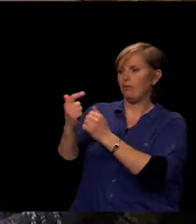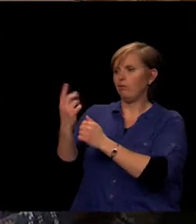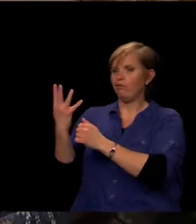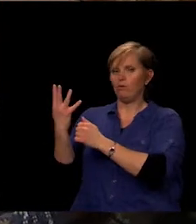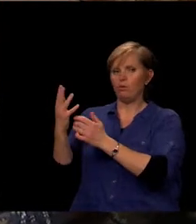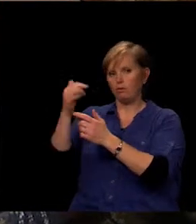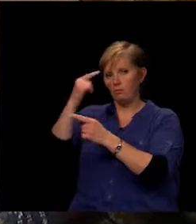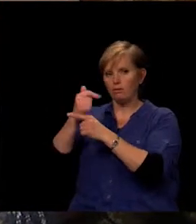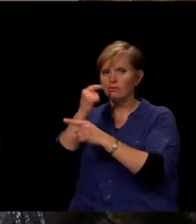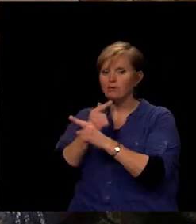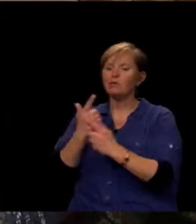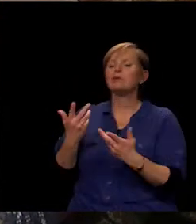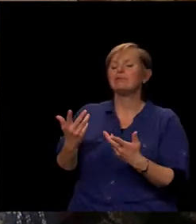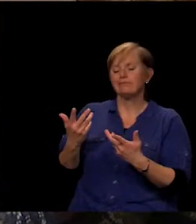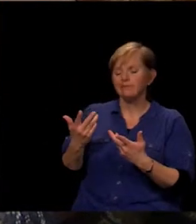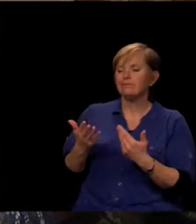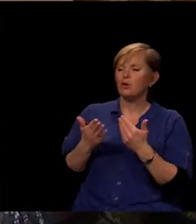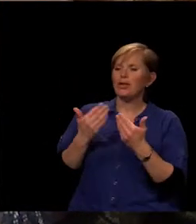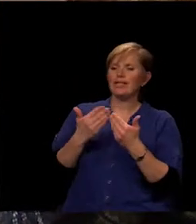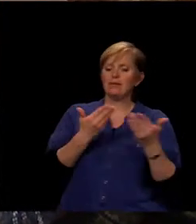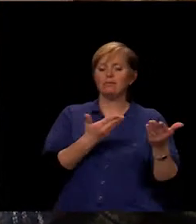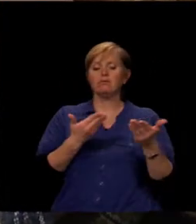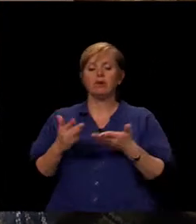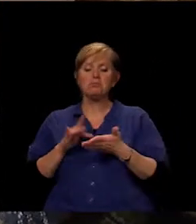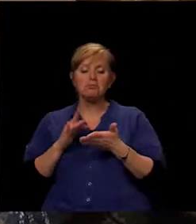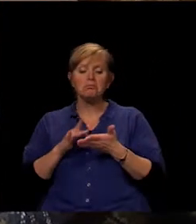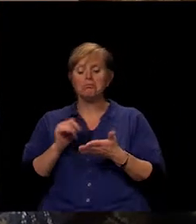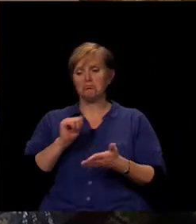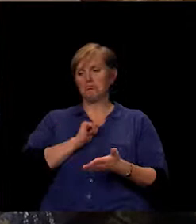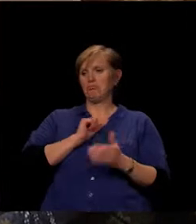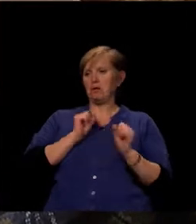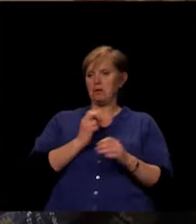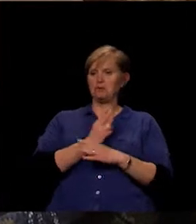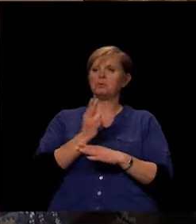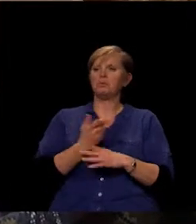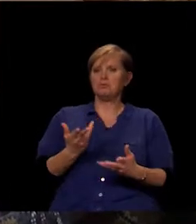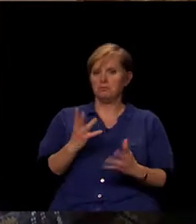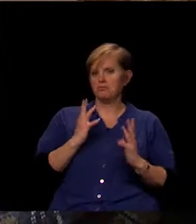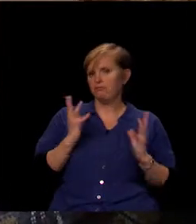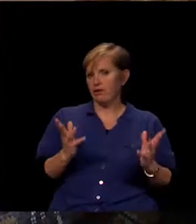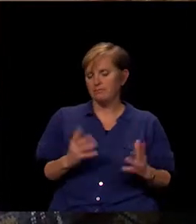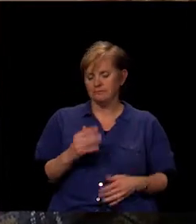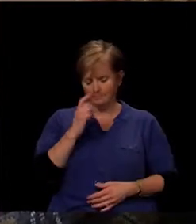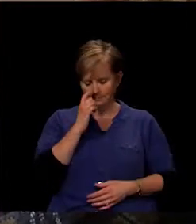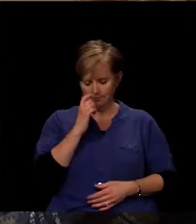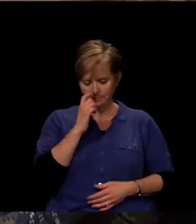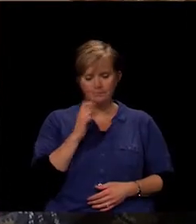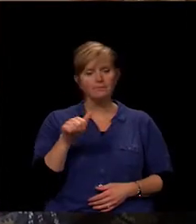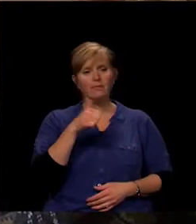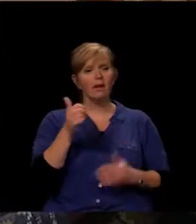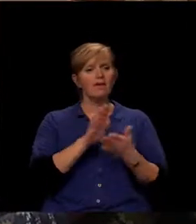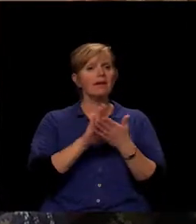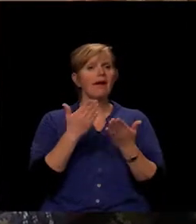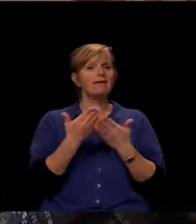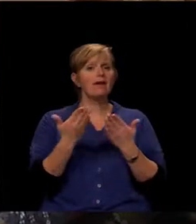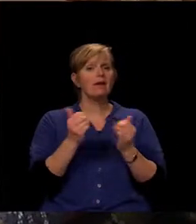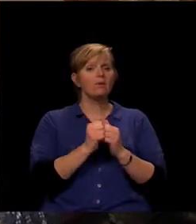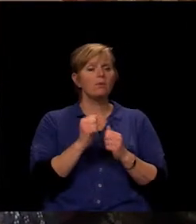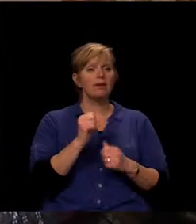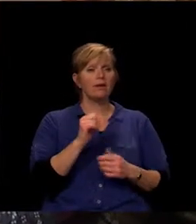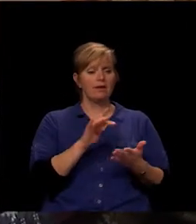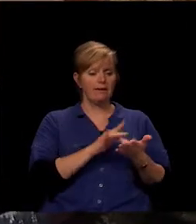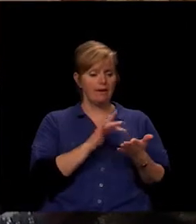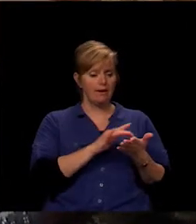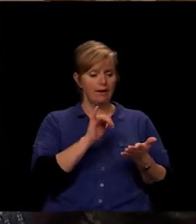really are excited about that possibility. You know, the other nice thing about an iPad is so many of the apps,